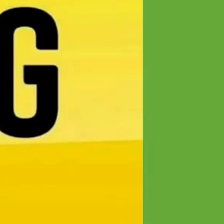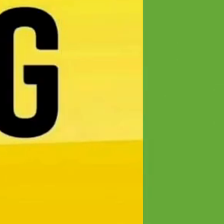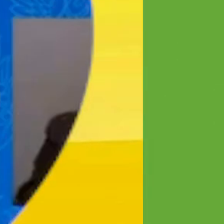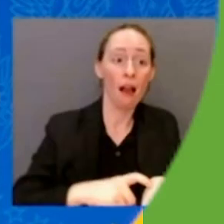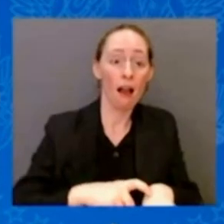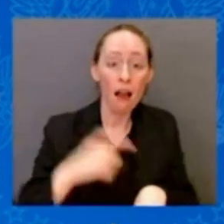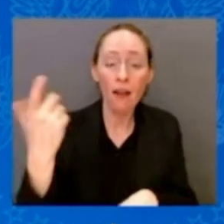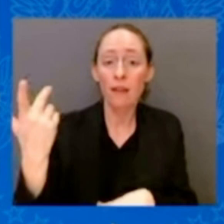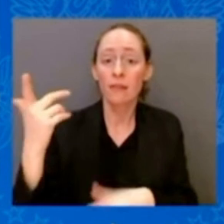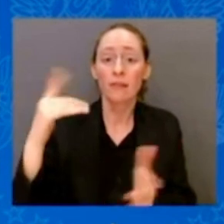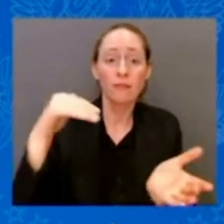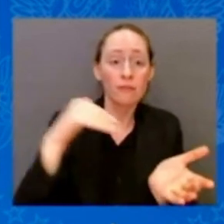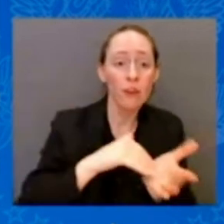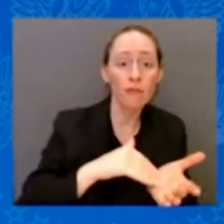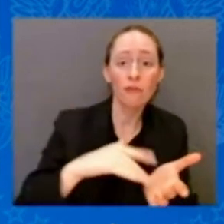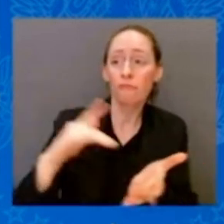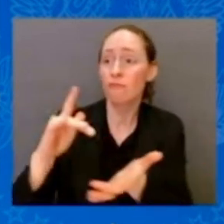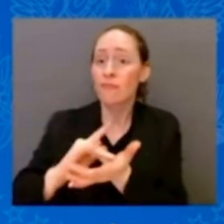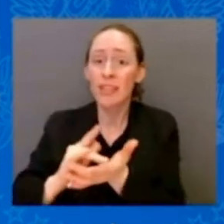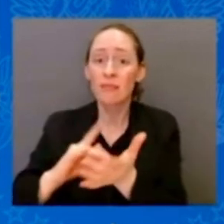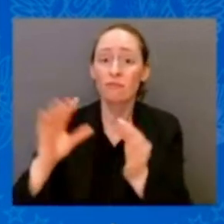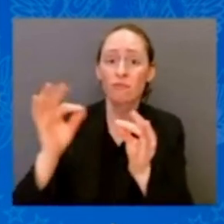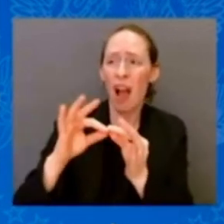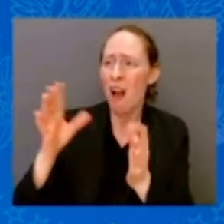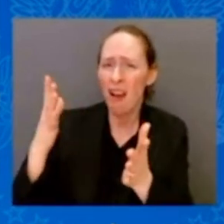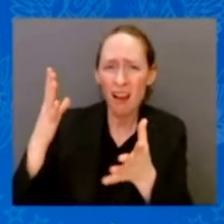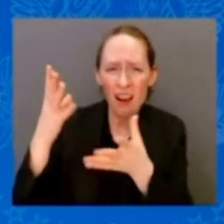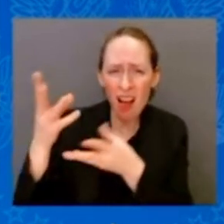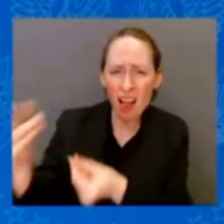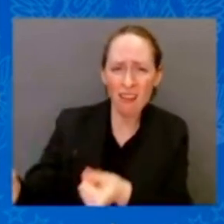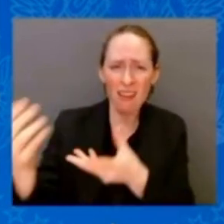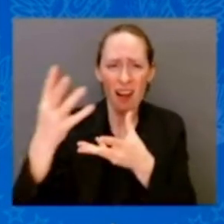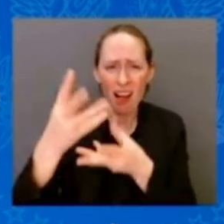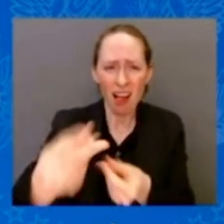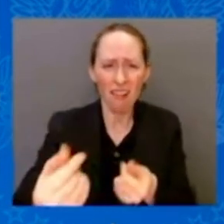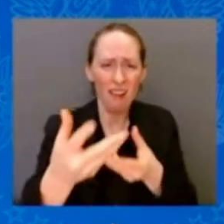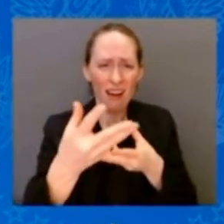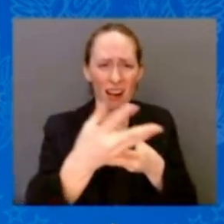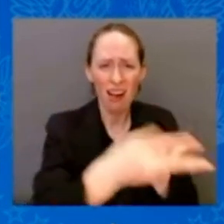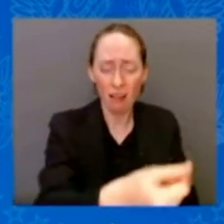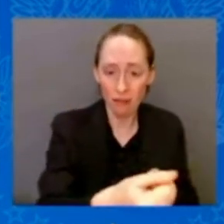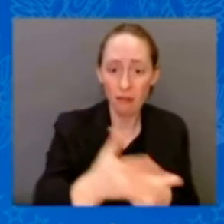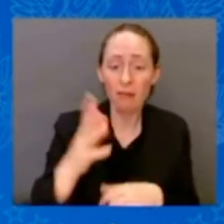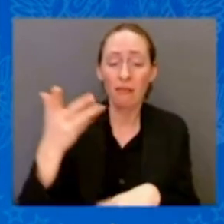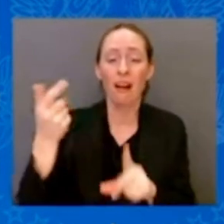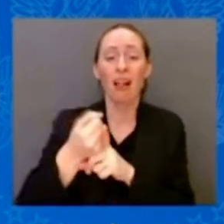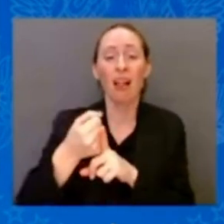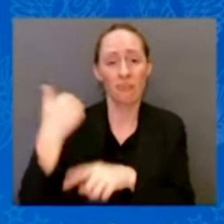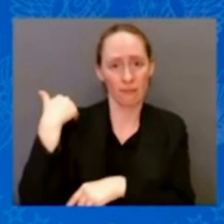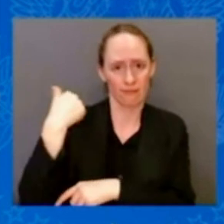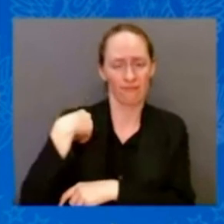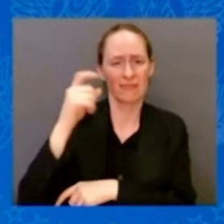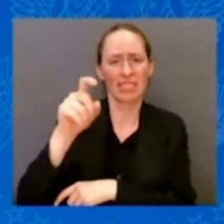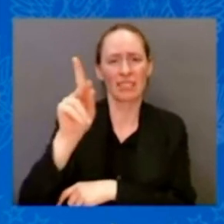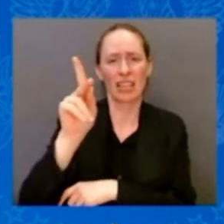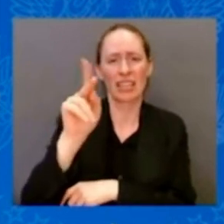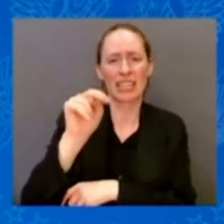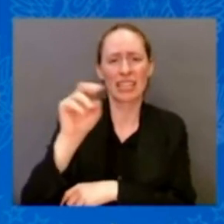I have a replacement, and that the cost of preventing medicines for